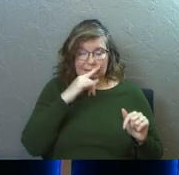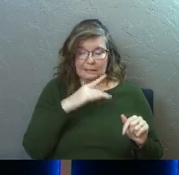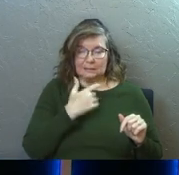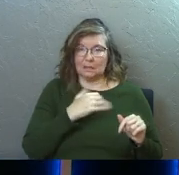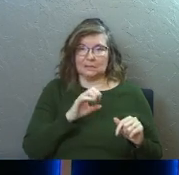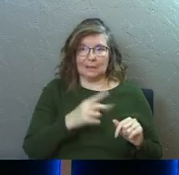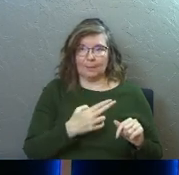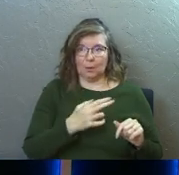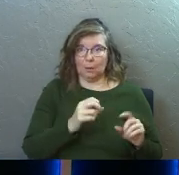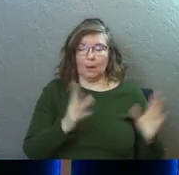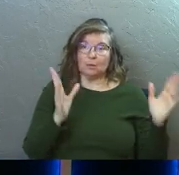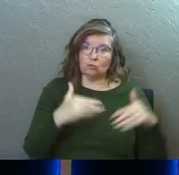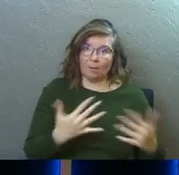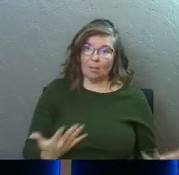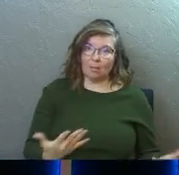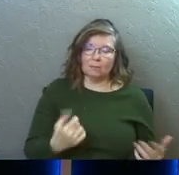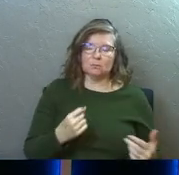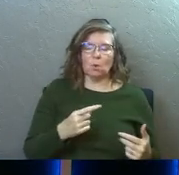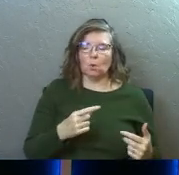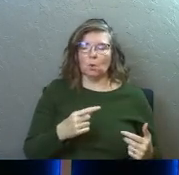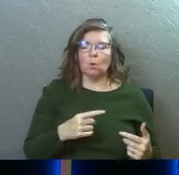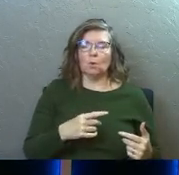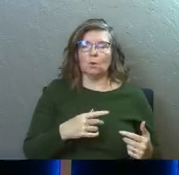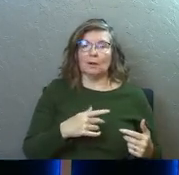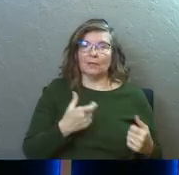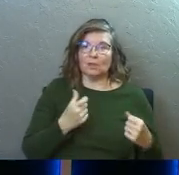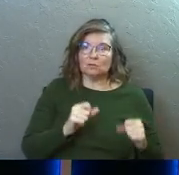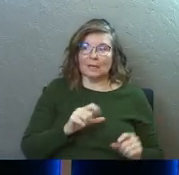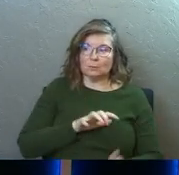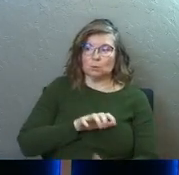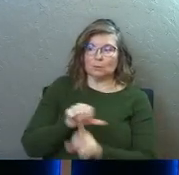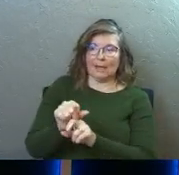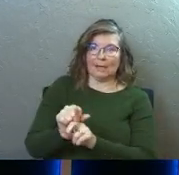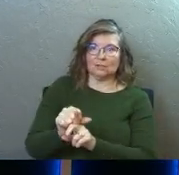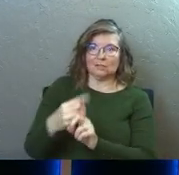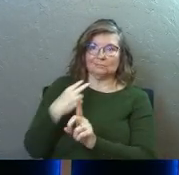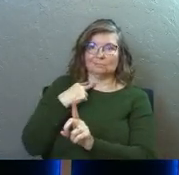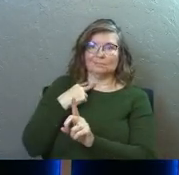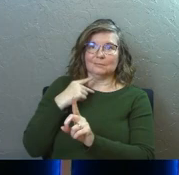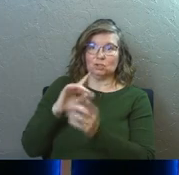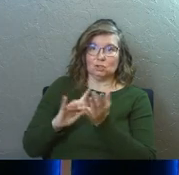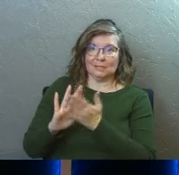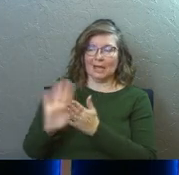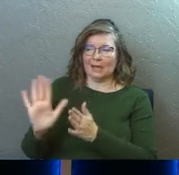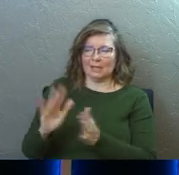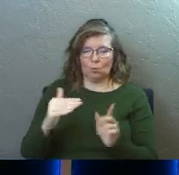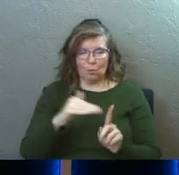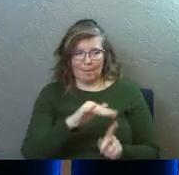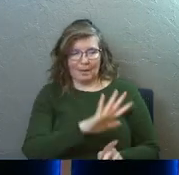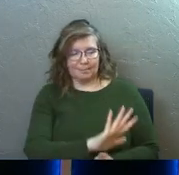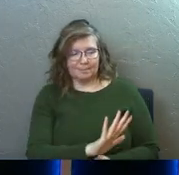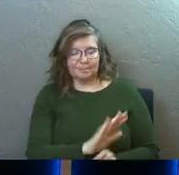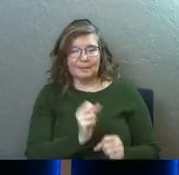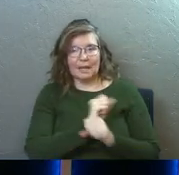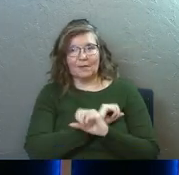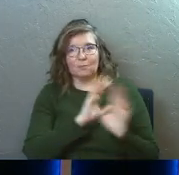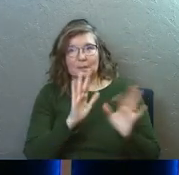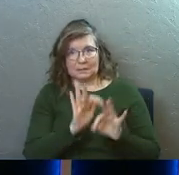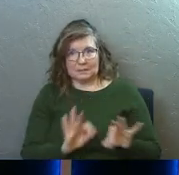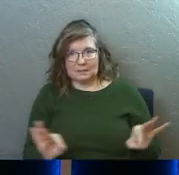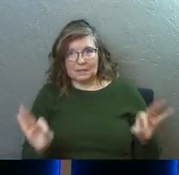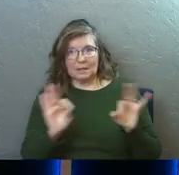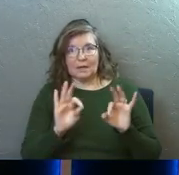on the Sabbath, right, without getting in trouble. And so they're attempting to catch and trap Jesus in this. And he reminds them of a picture of